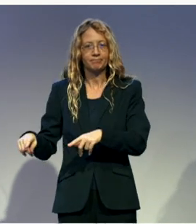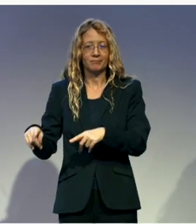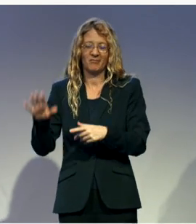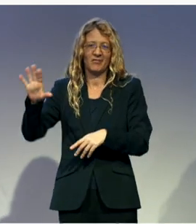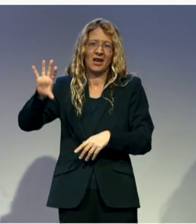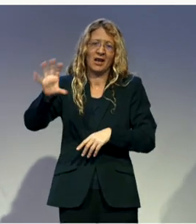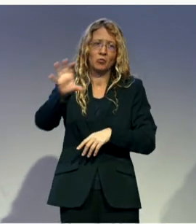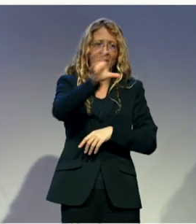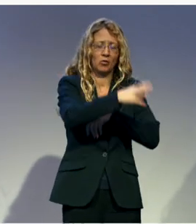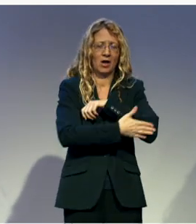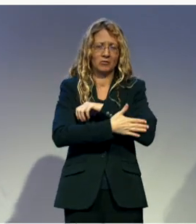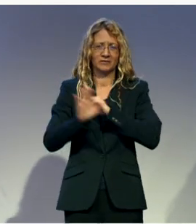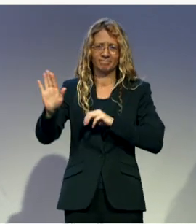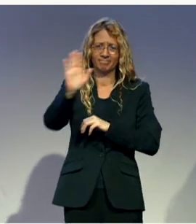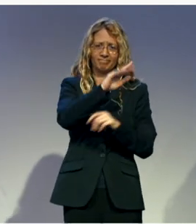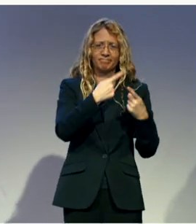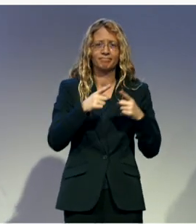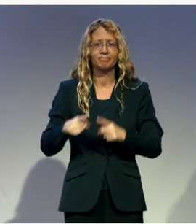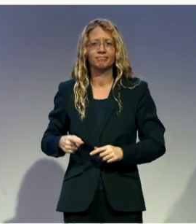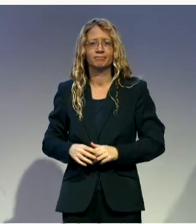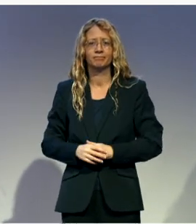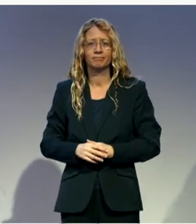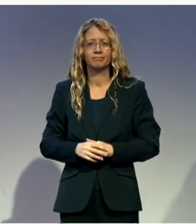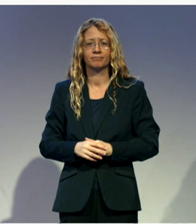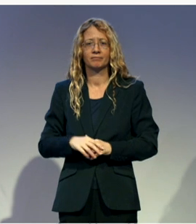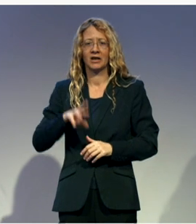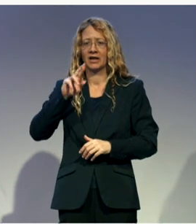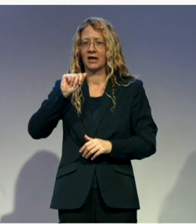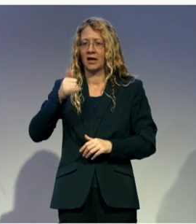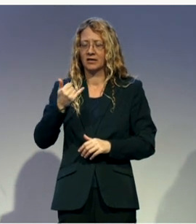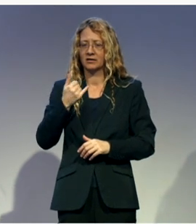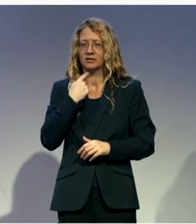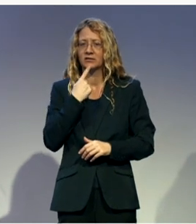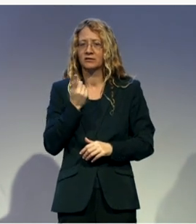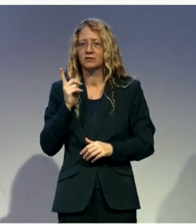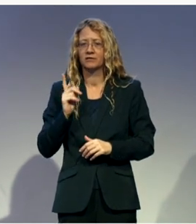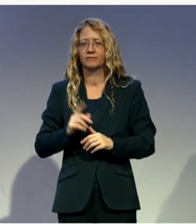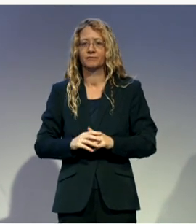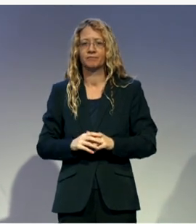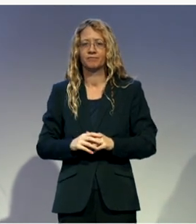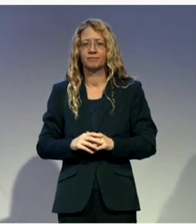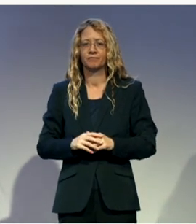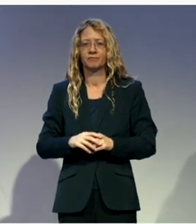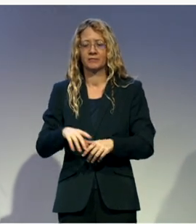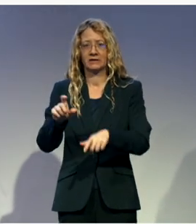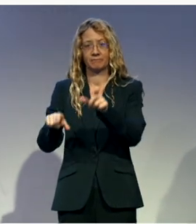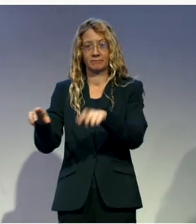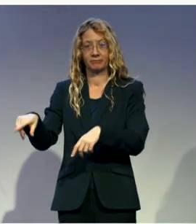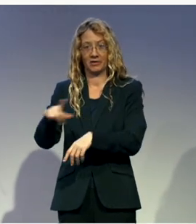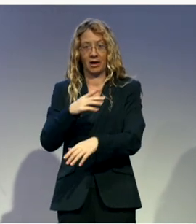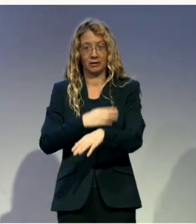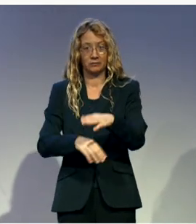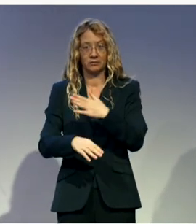I'd like to add one thing. So until and unless the people in Israel are seen as a voting vote bank